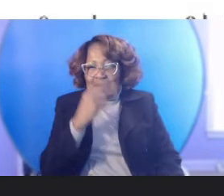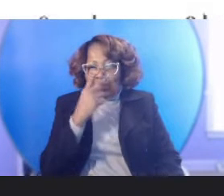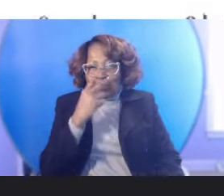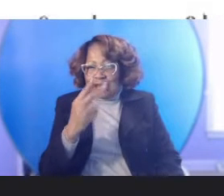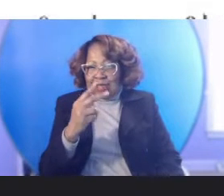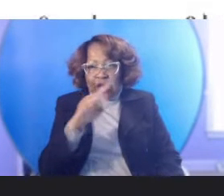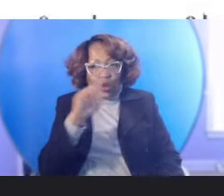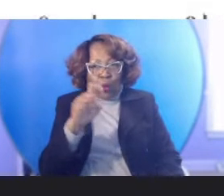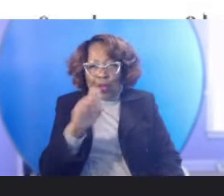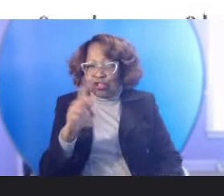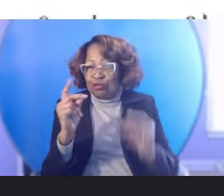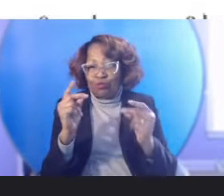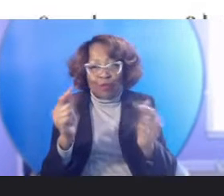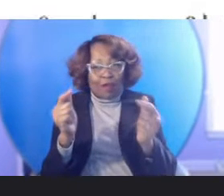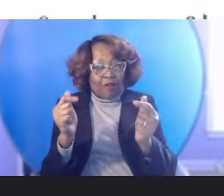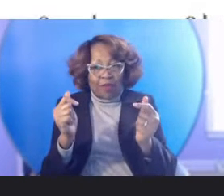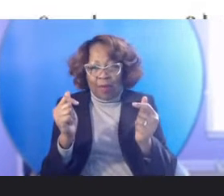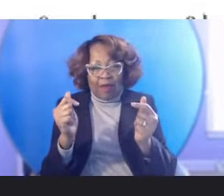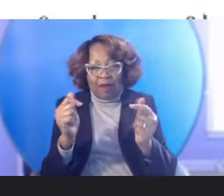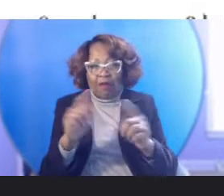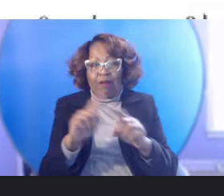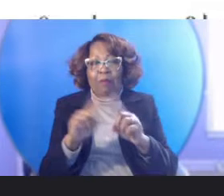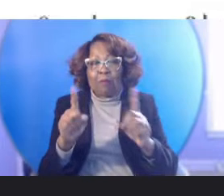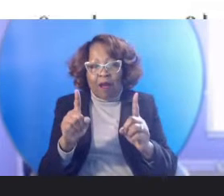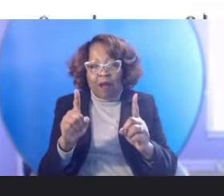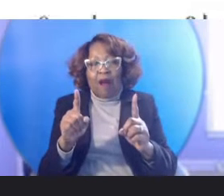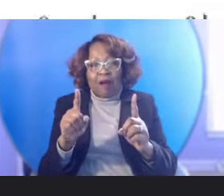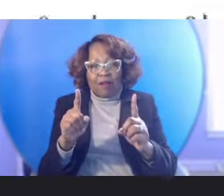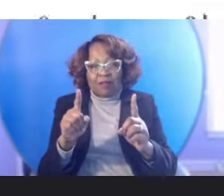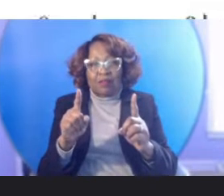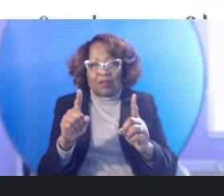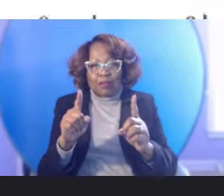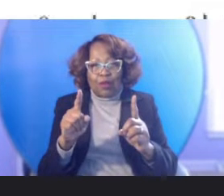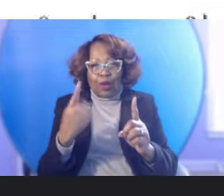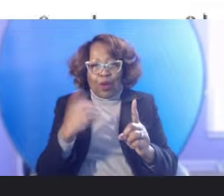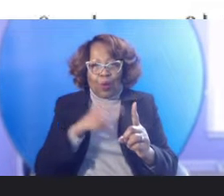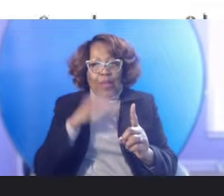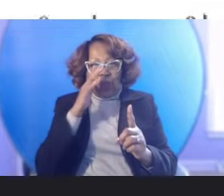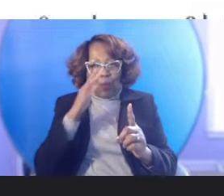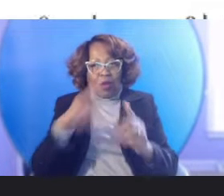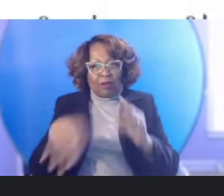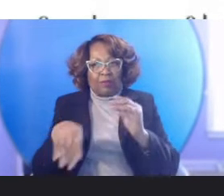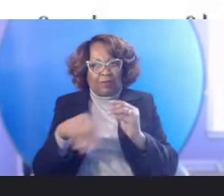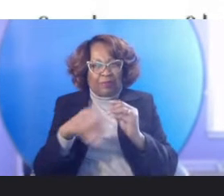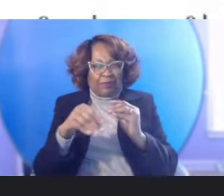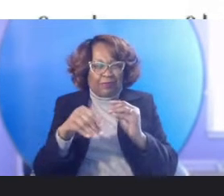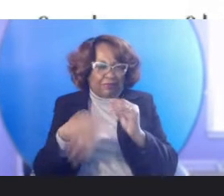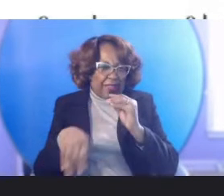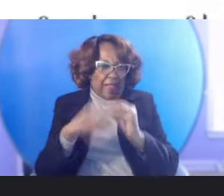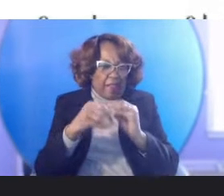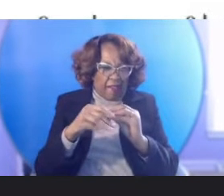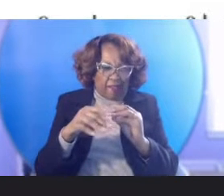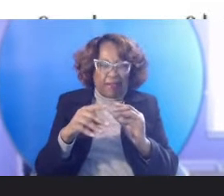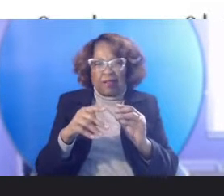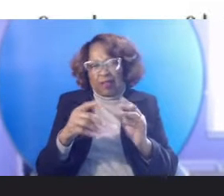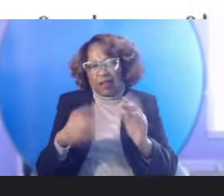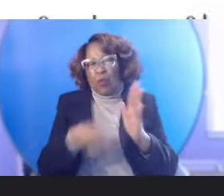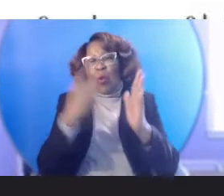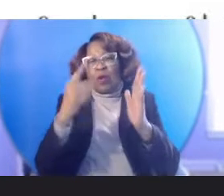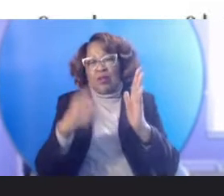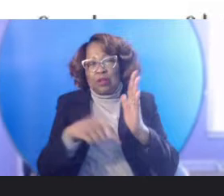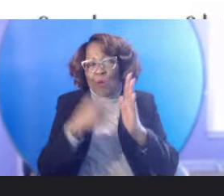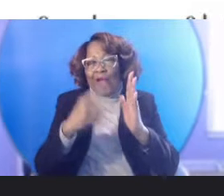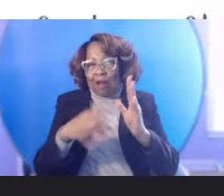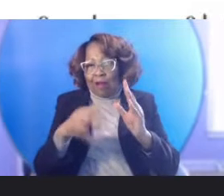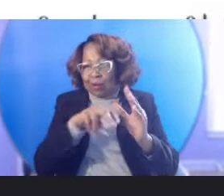the bat, but we will pop back in. So you'll see me pop back in every every now and again. Uh,